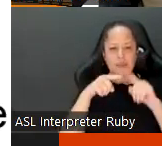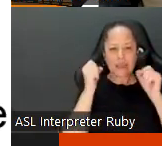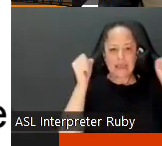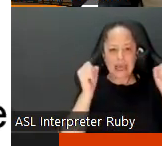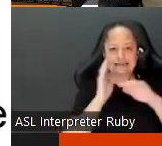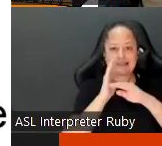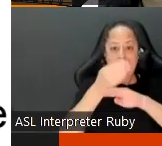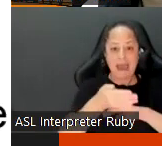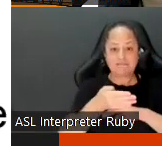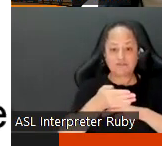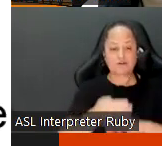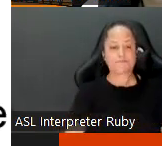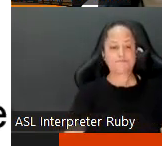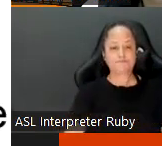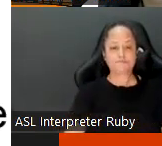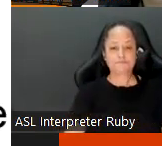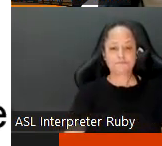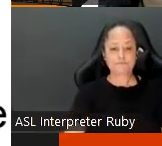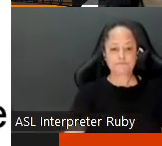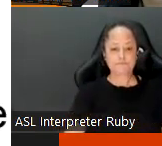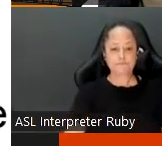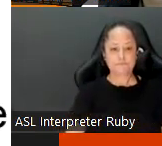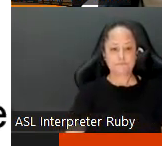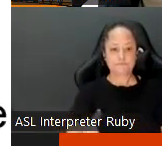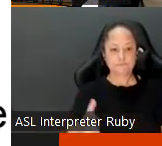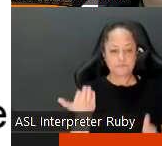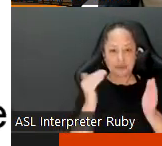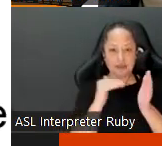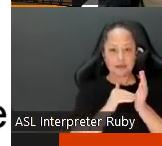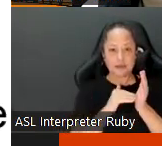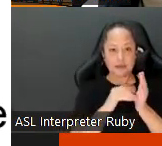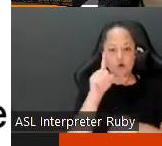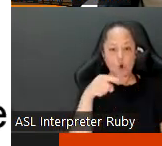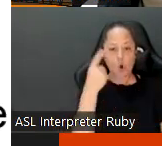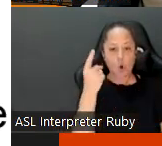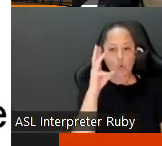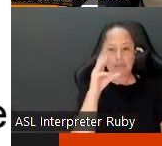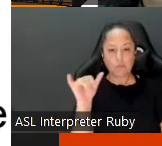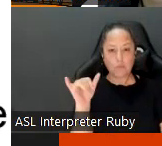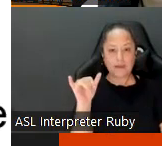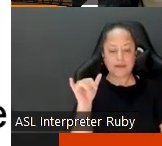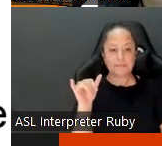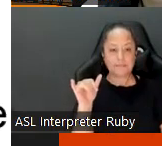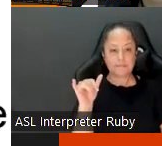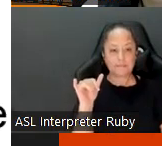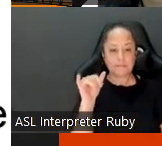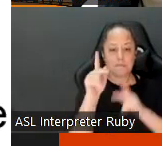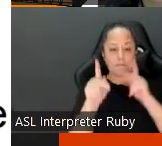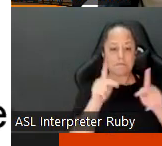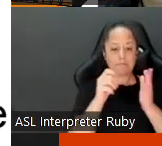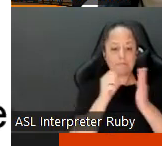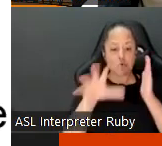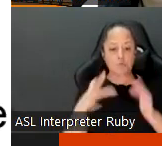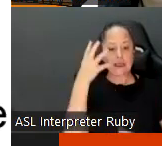it after the fact and um and again um the only other way in which um folks have been removed